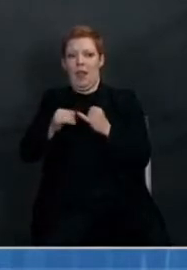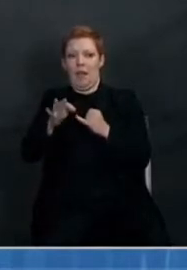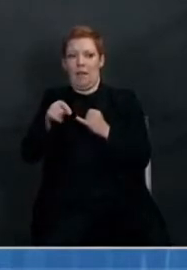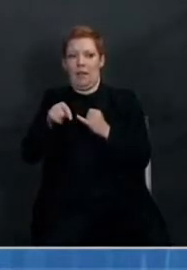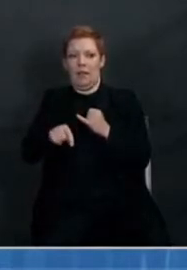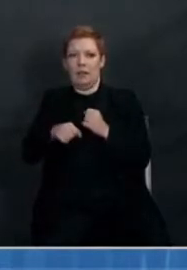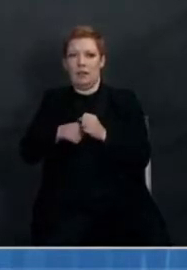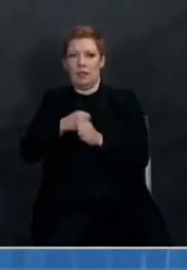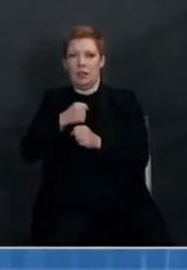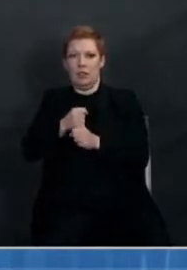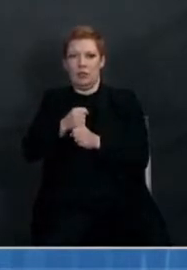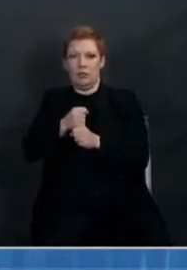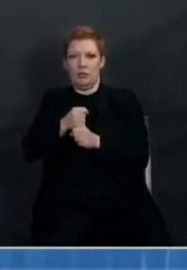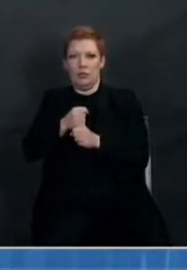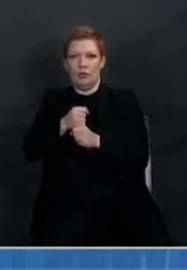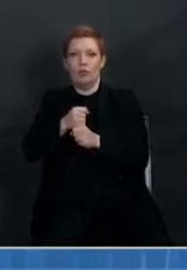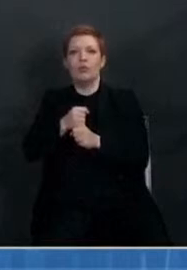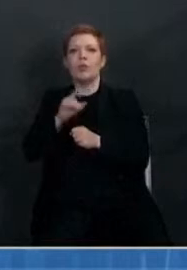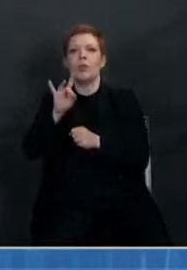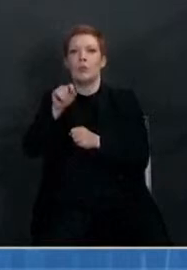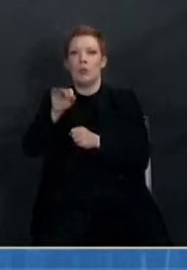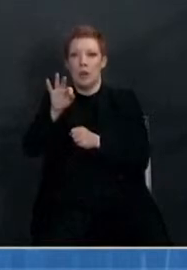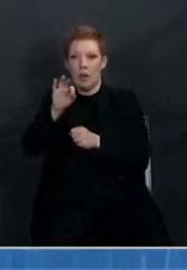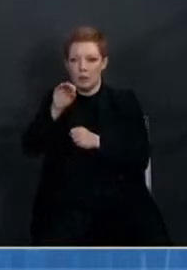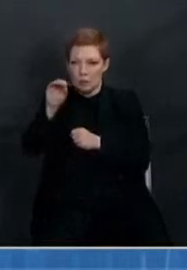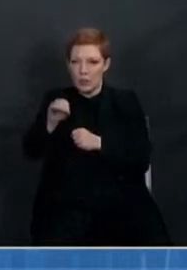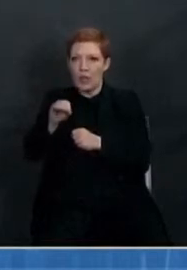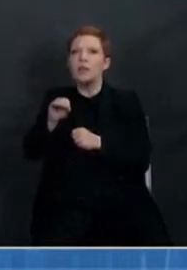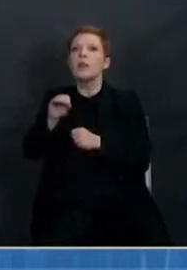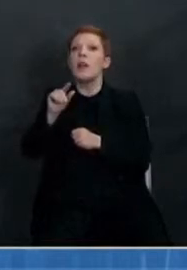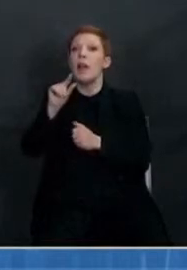of which are guaranteed to the U.S. Government.